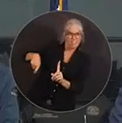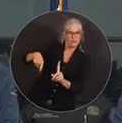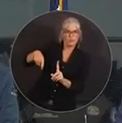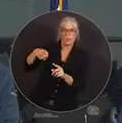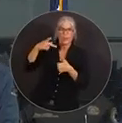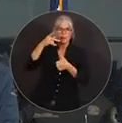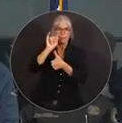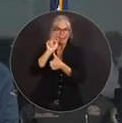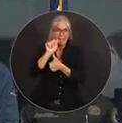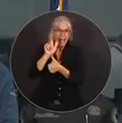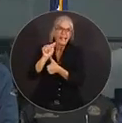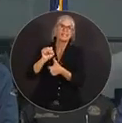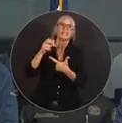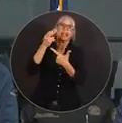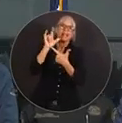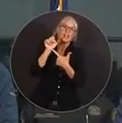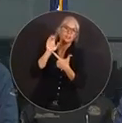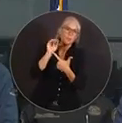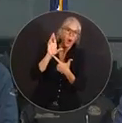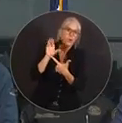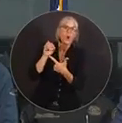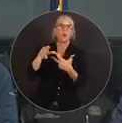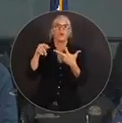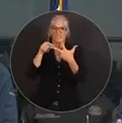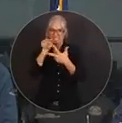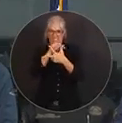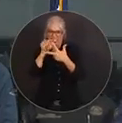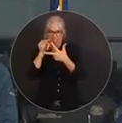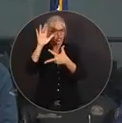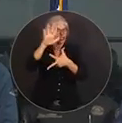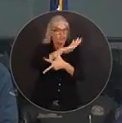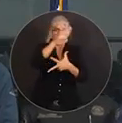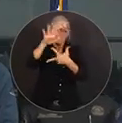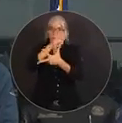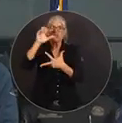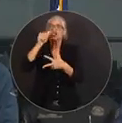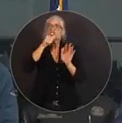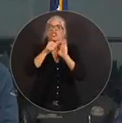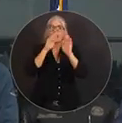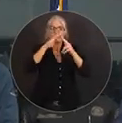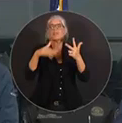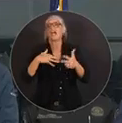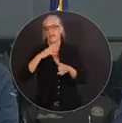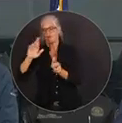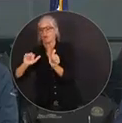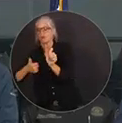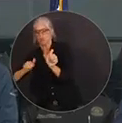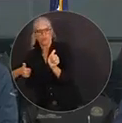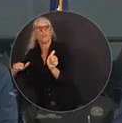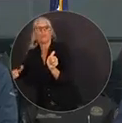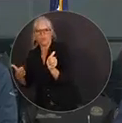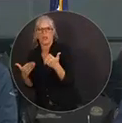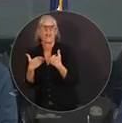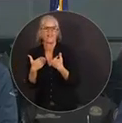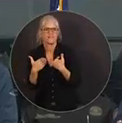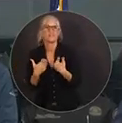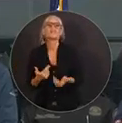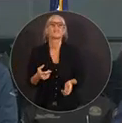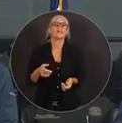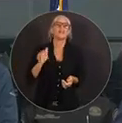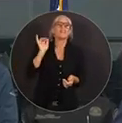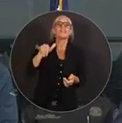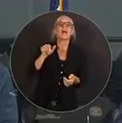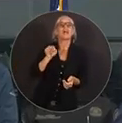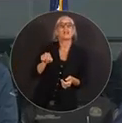Hillsborough County, prime shelters are full, you're going to have other options to be able to go to, and those are not